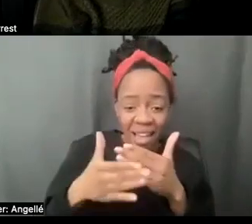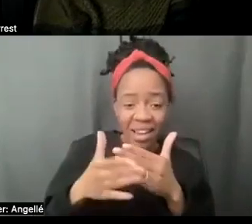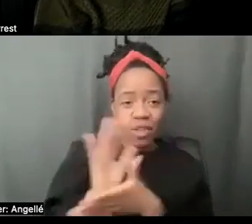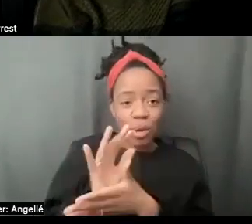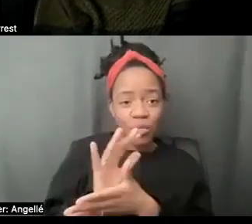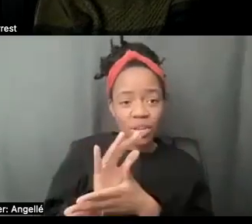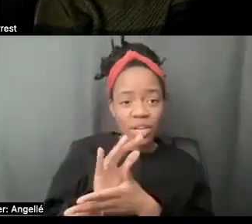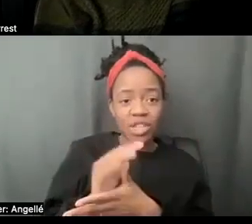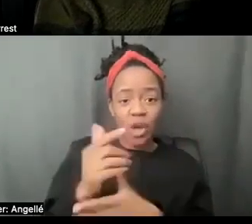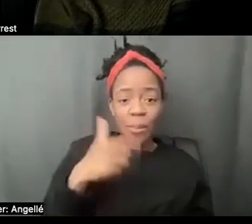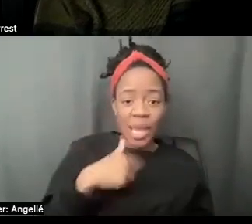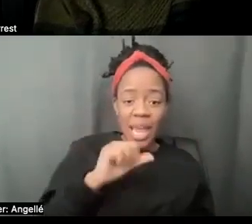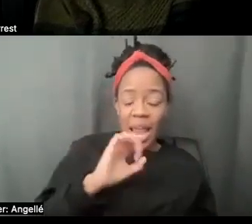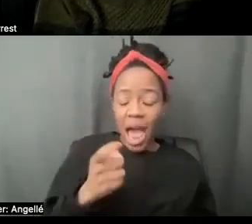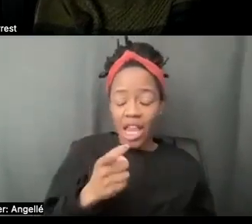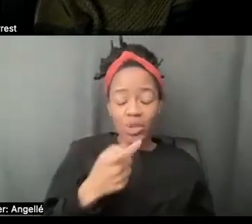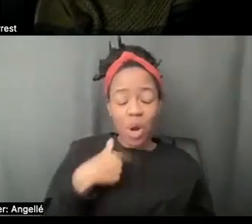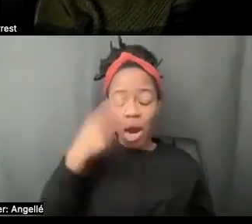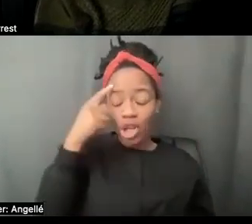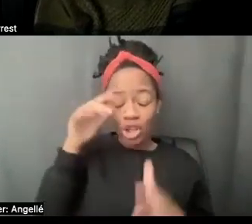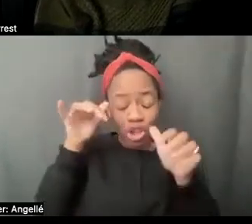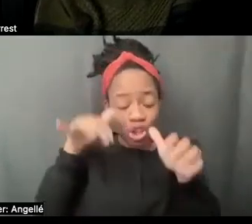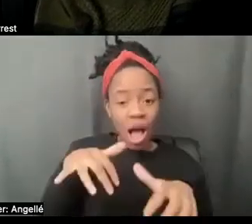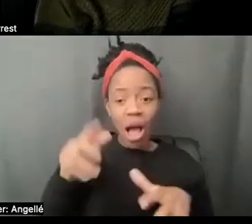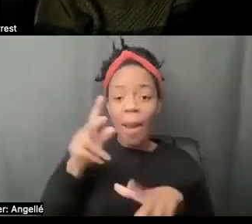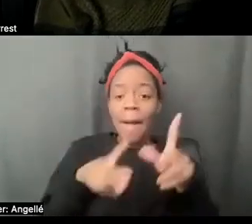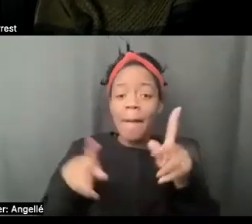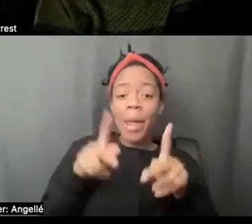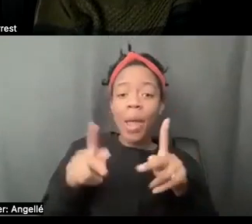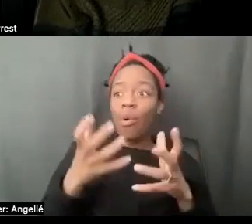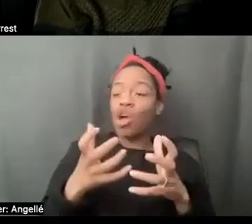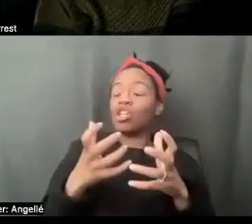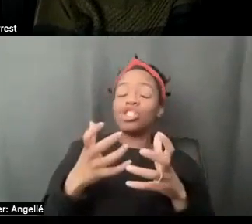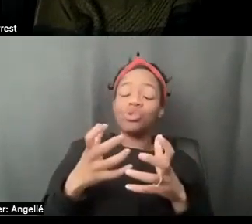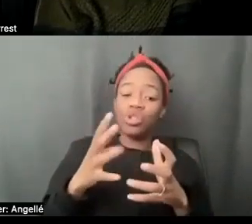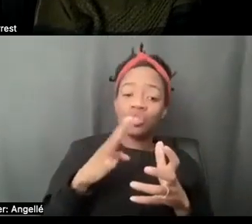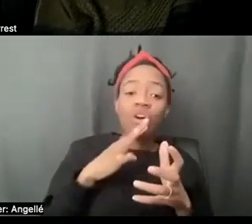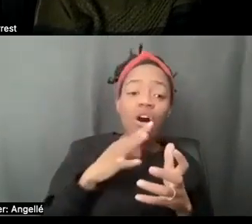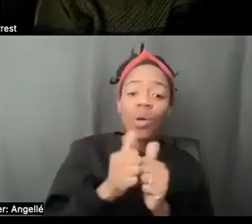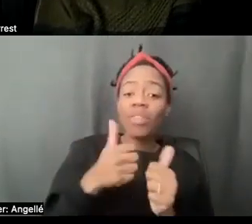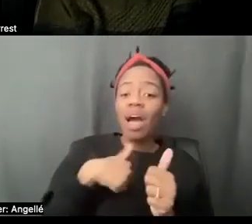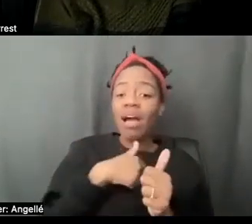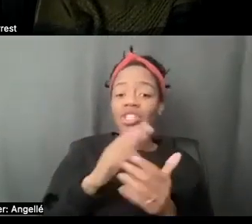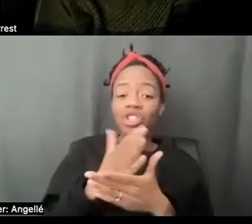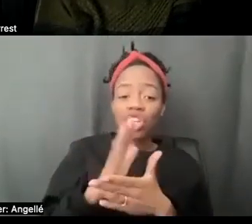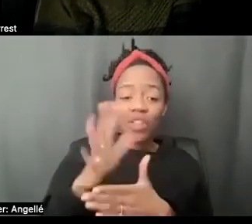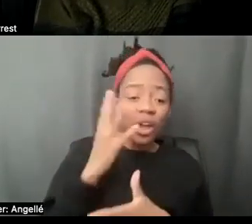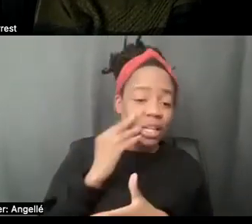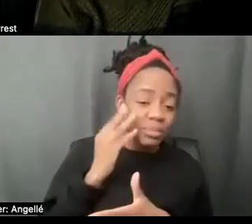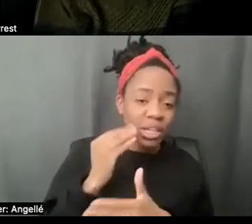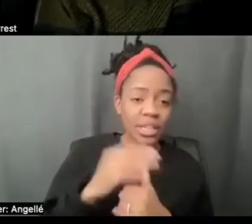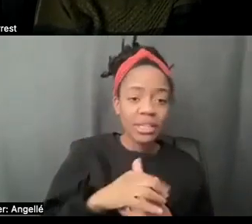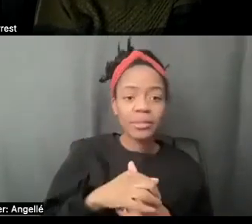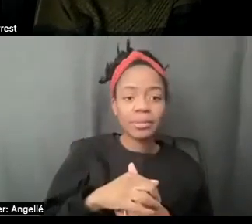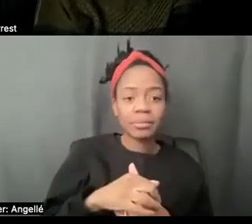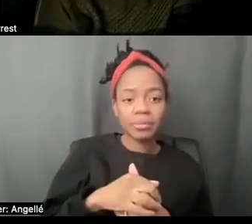mobbed basically like just with people wanting to talk to us and talk about the film and share their experiences. And I think that,